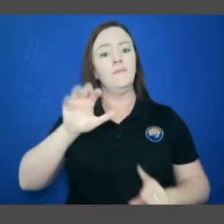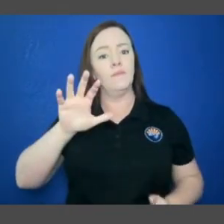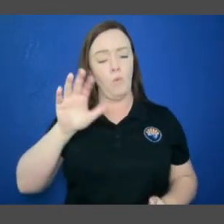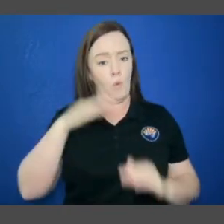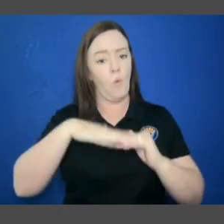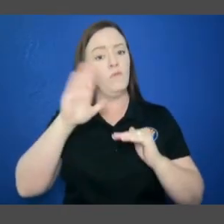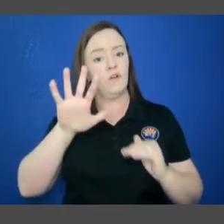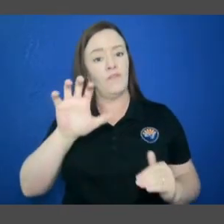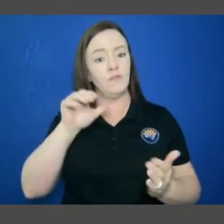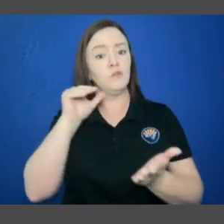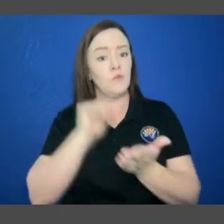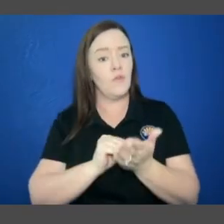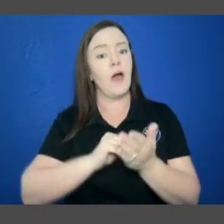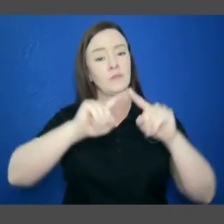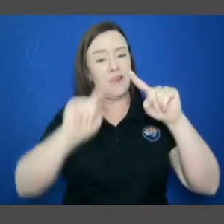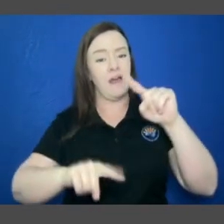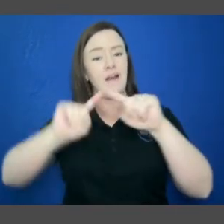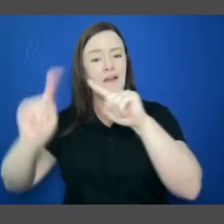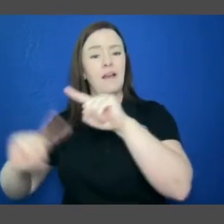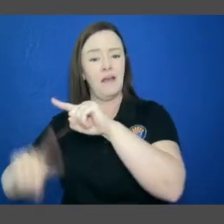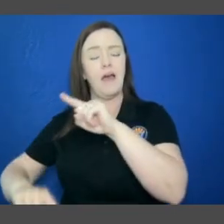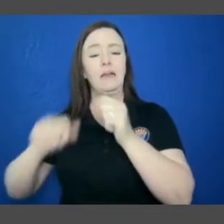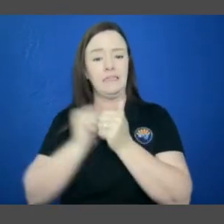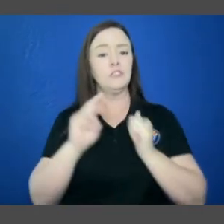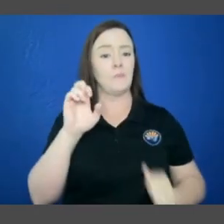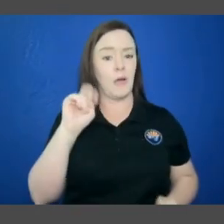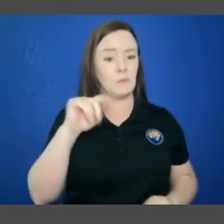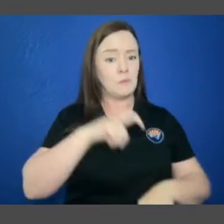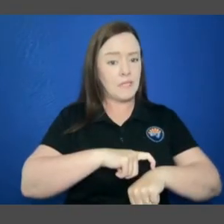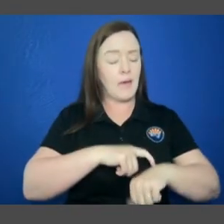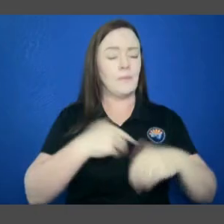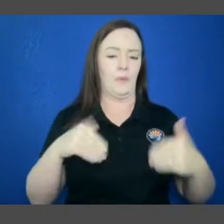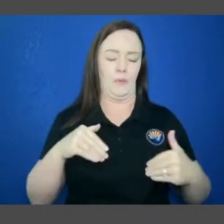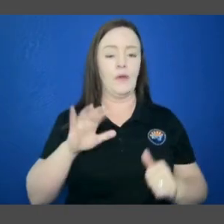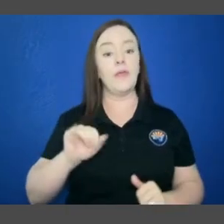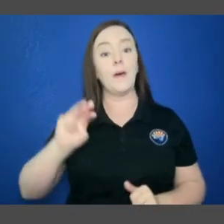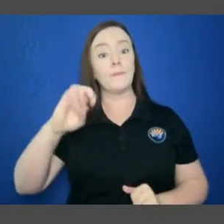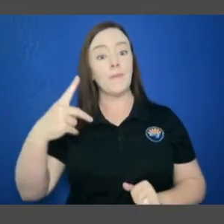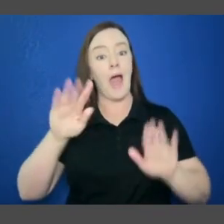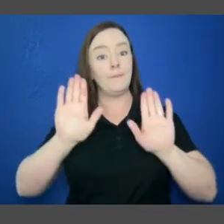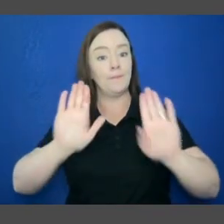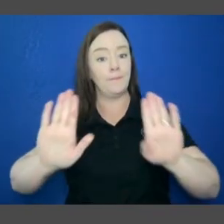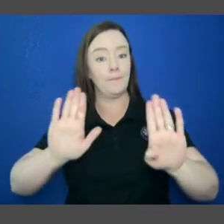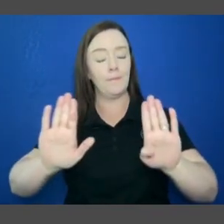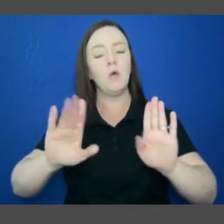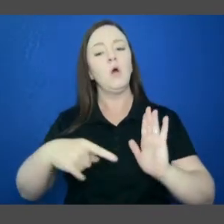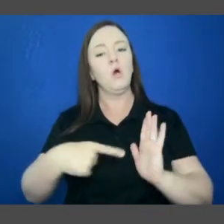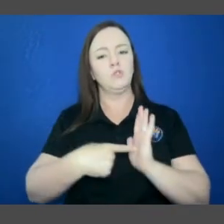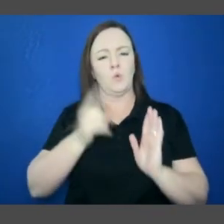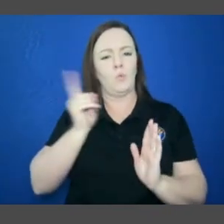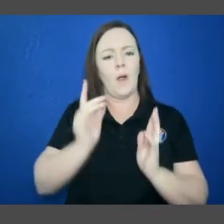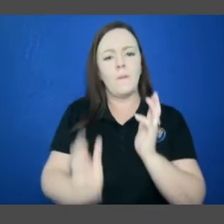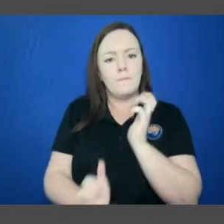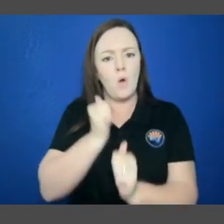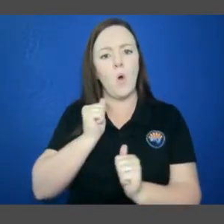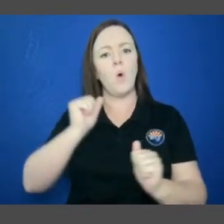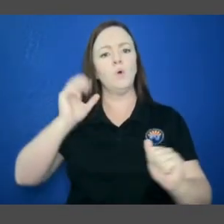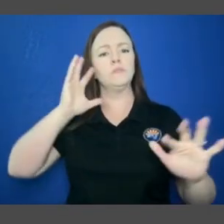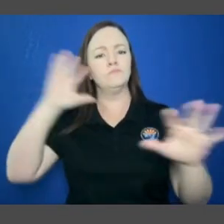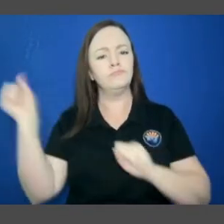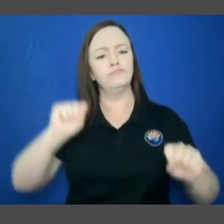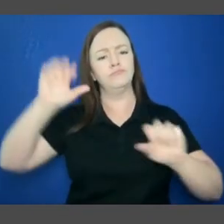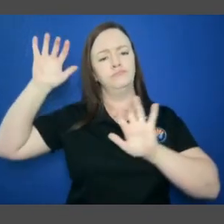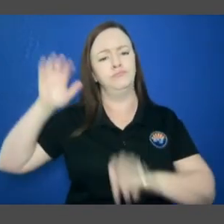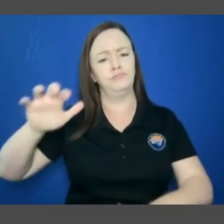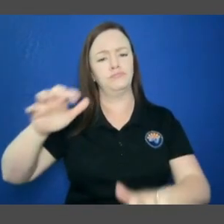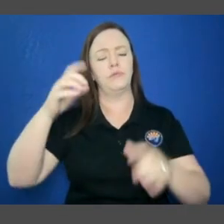lightning strikes each season? This lightning density map illustrates the highest concentration of thunderstorms over